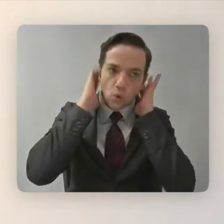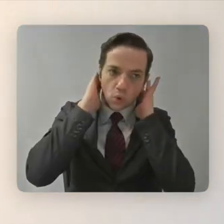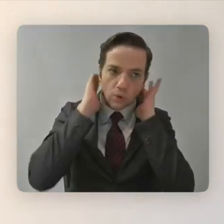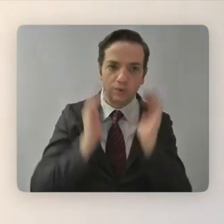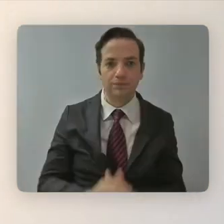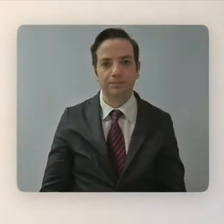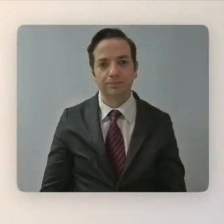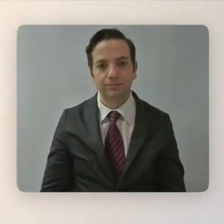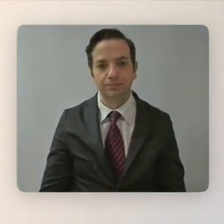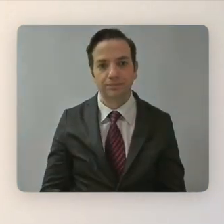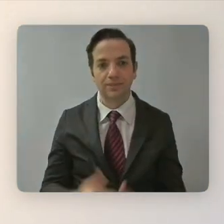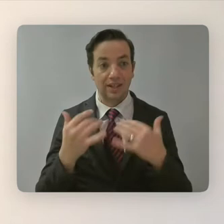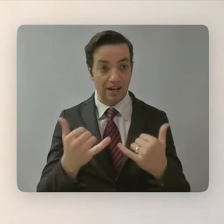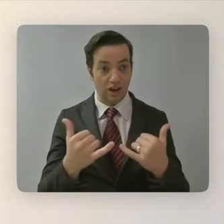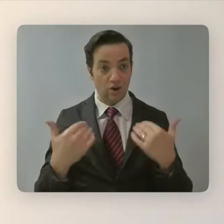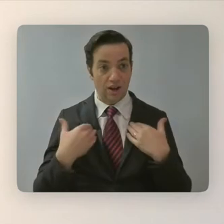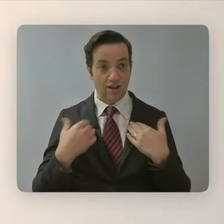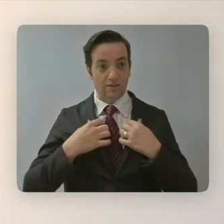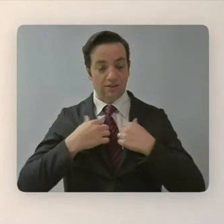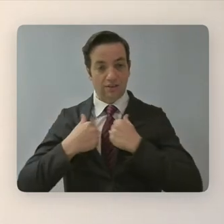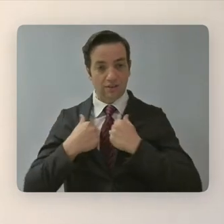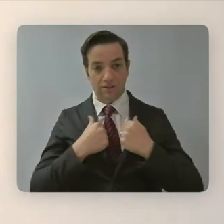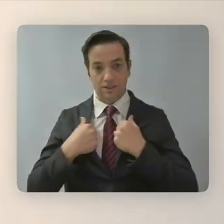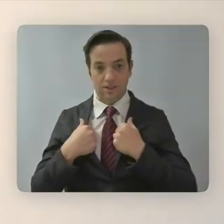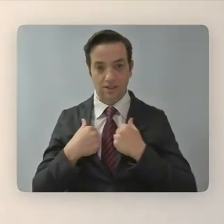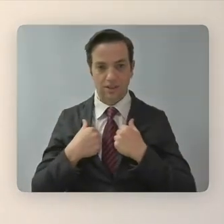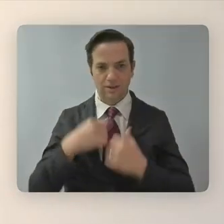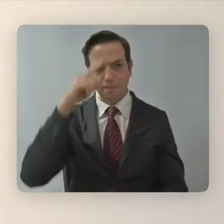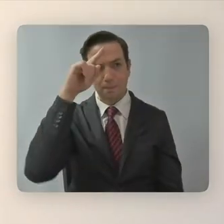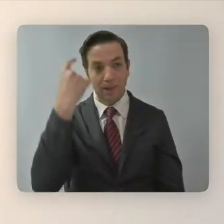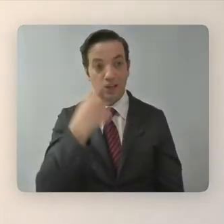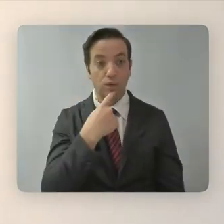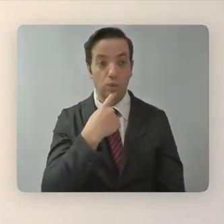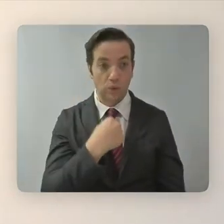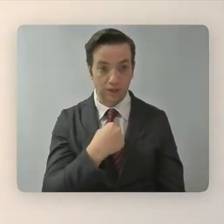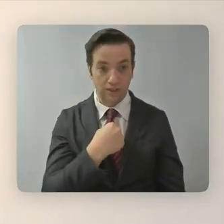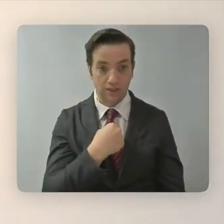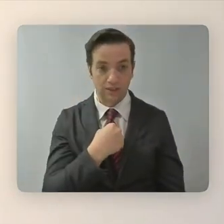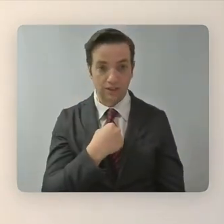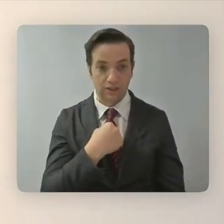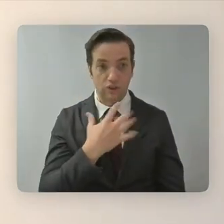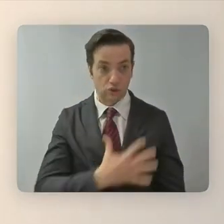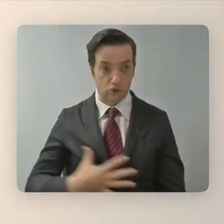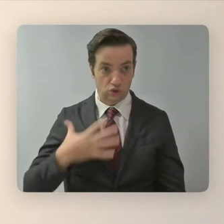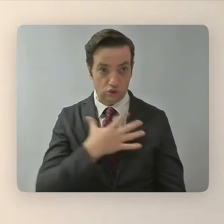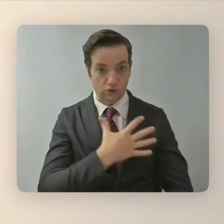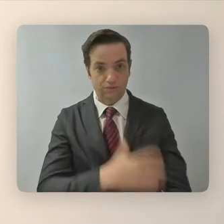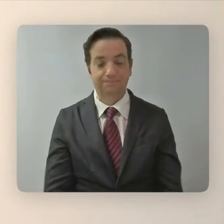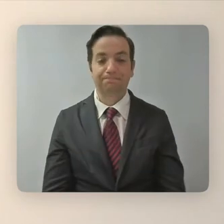And I am currently wearing a black and red plaid shirt.